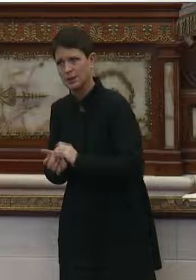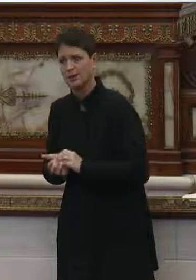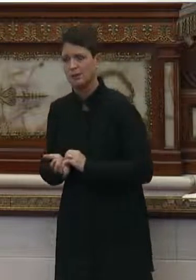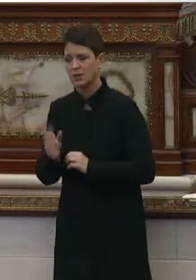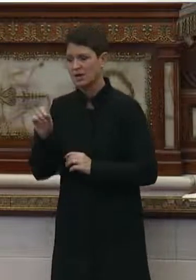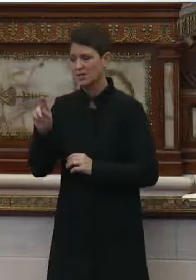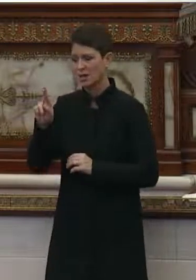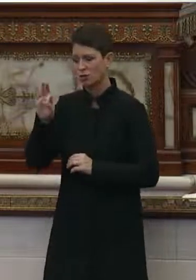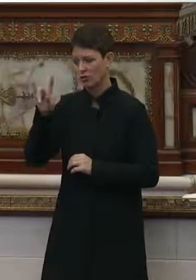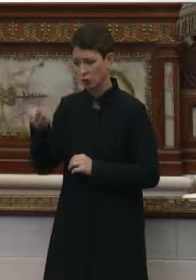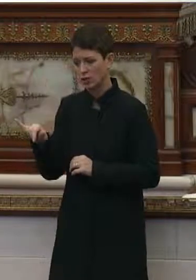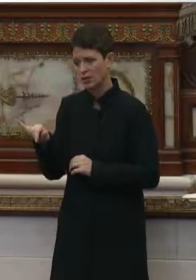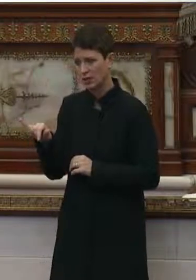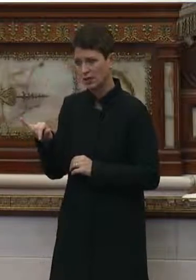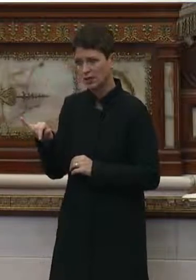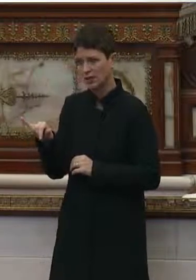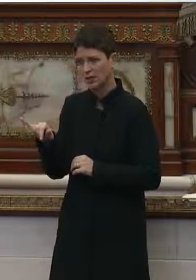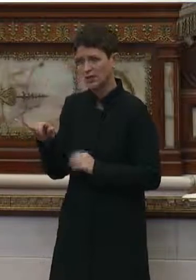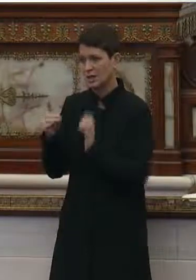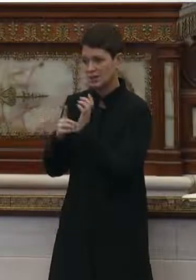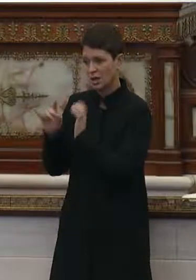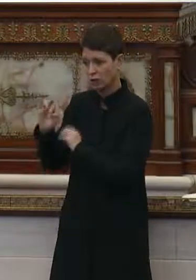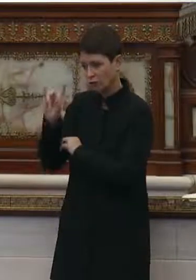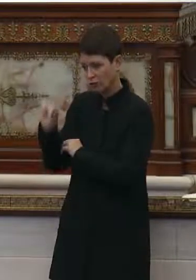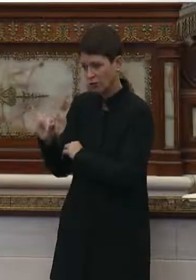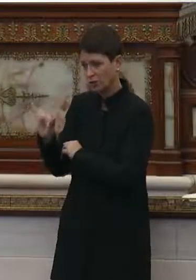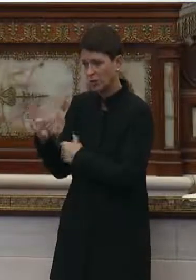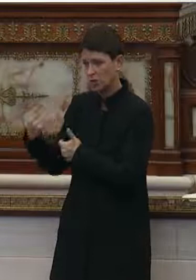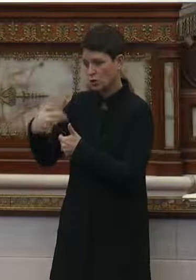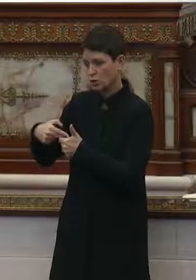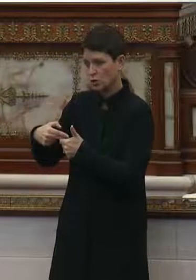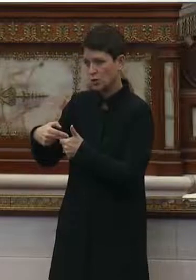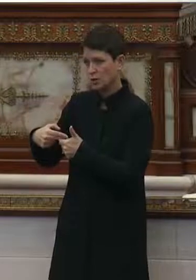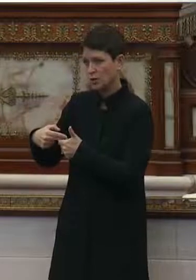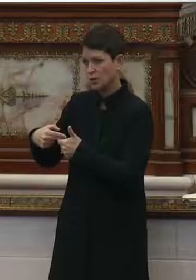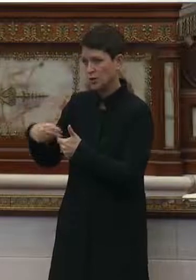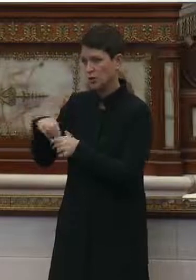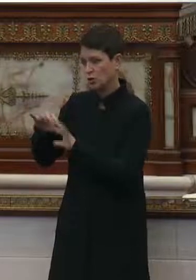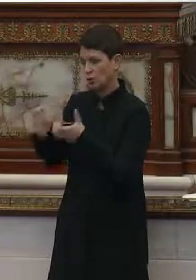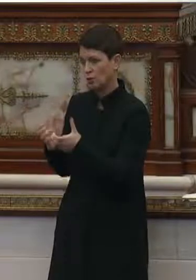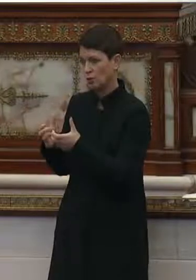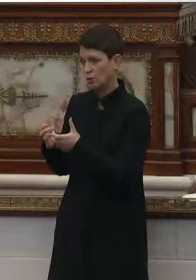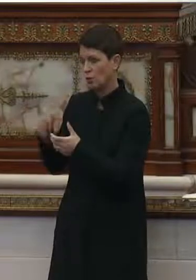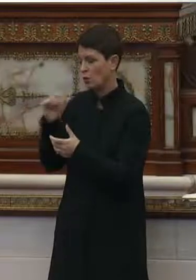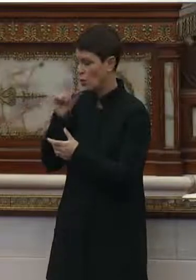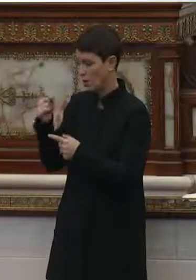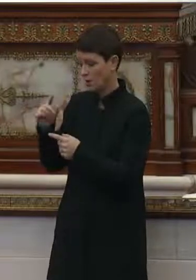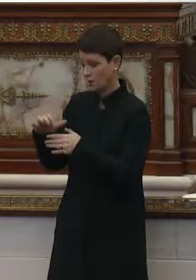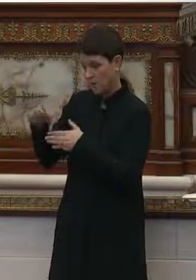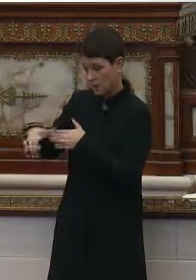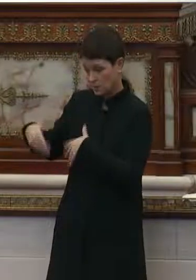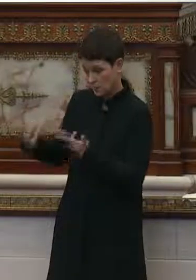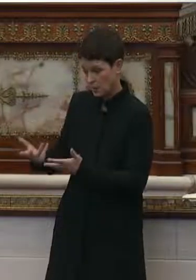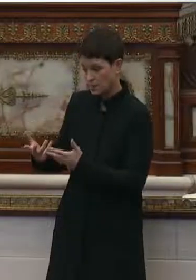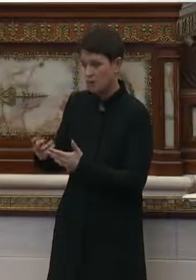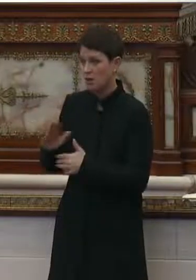Dr. Farley, uh, got on a group with a unintended consequence was that all of the